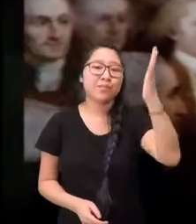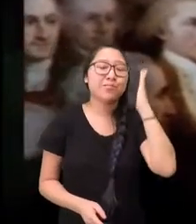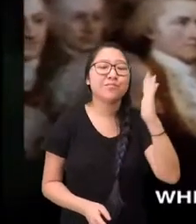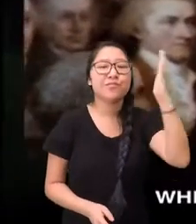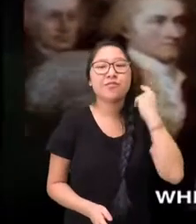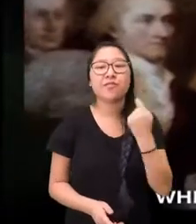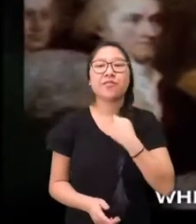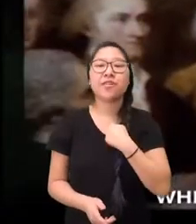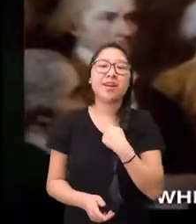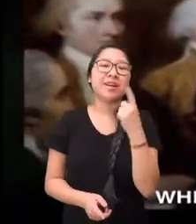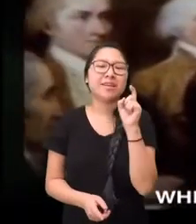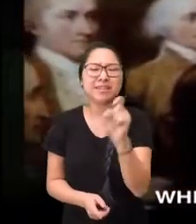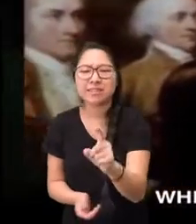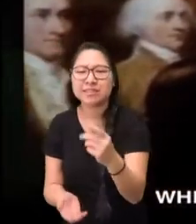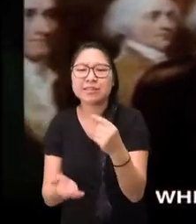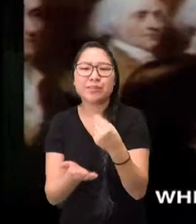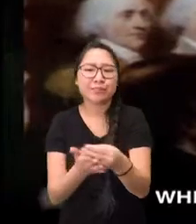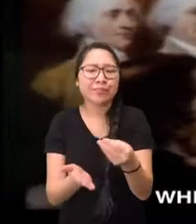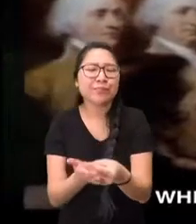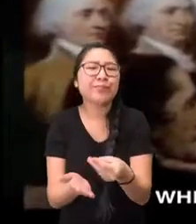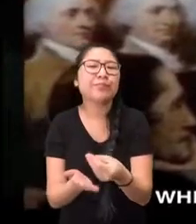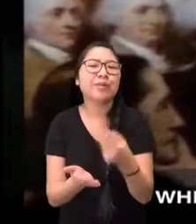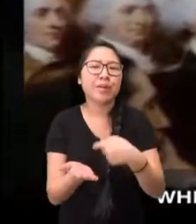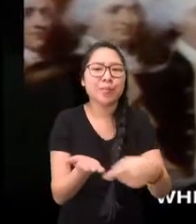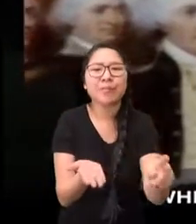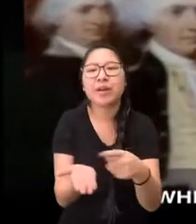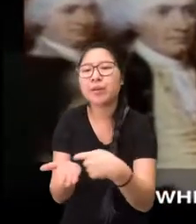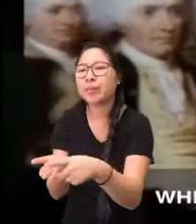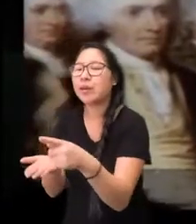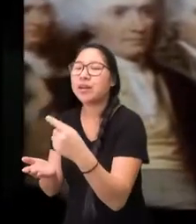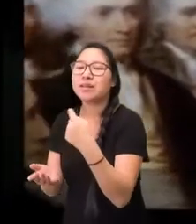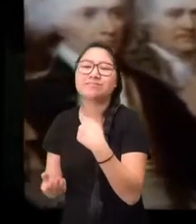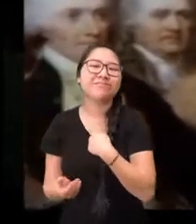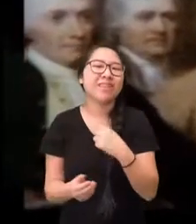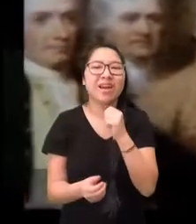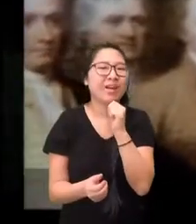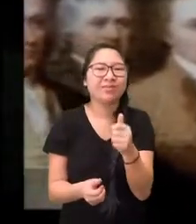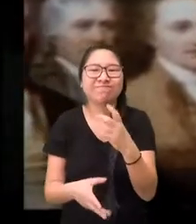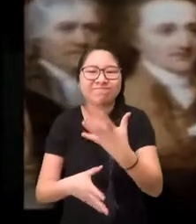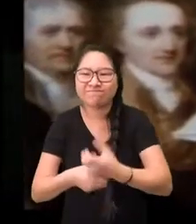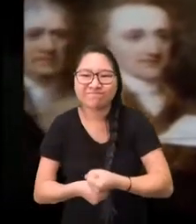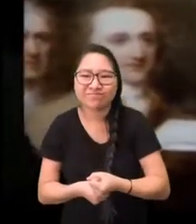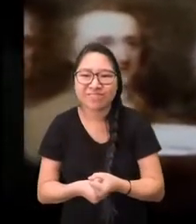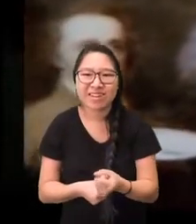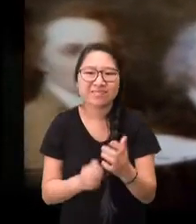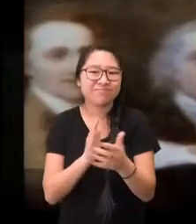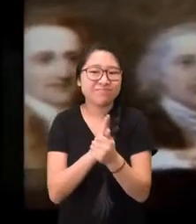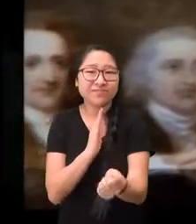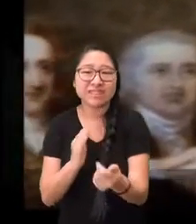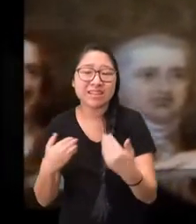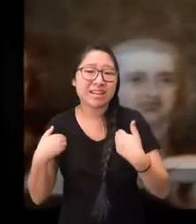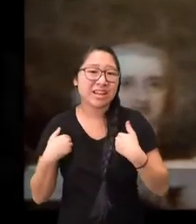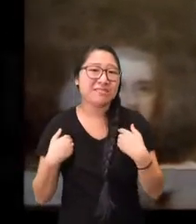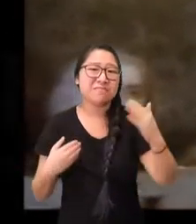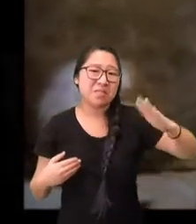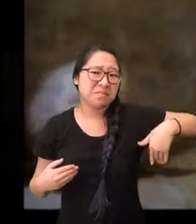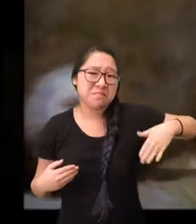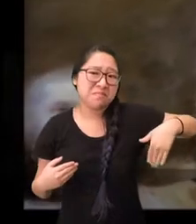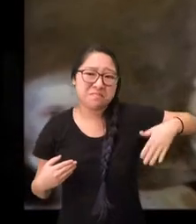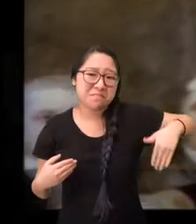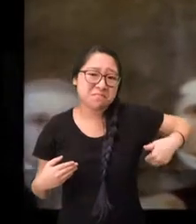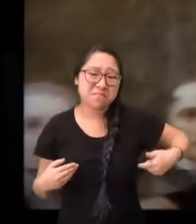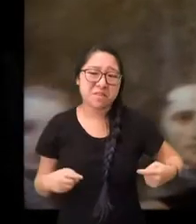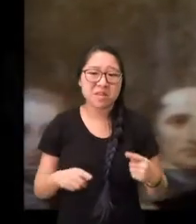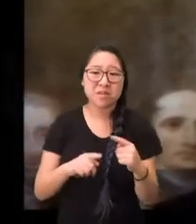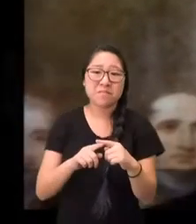many years ago when I accepted your commission I never thought I had the abilities to